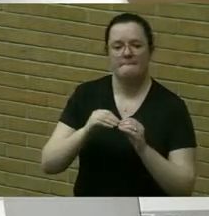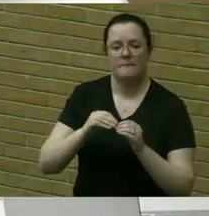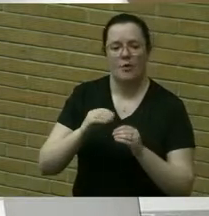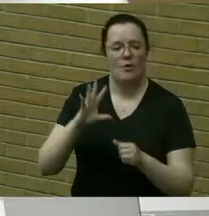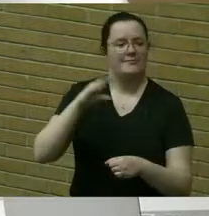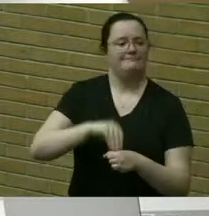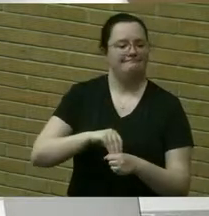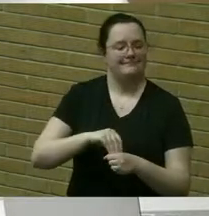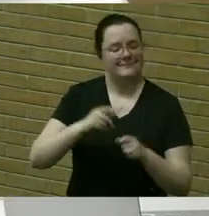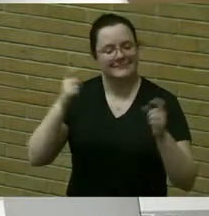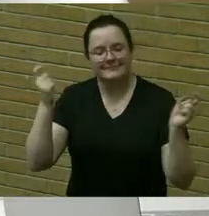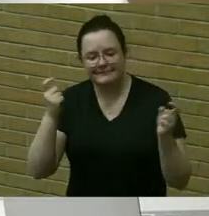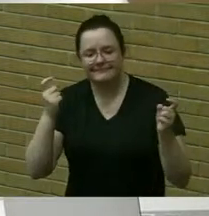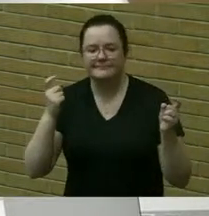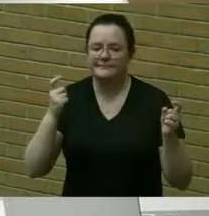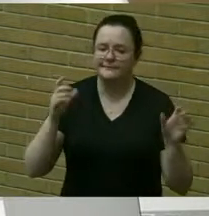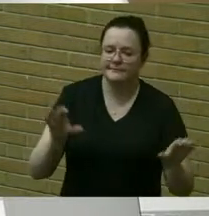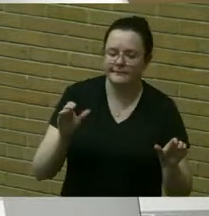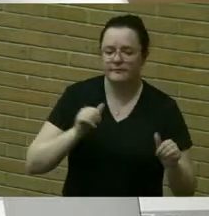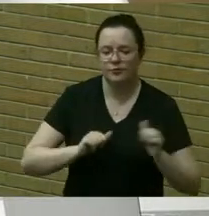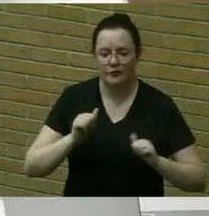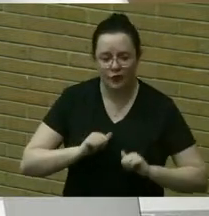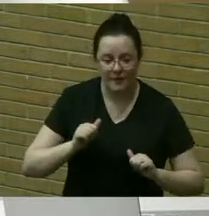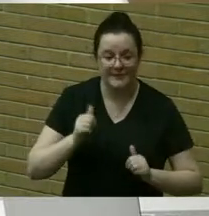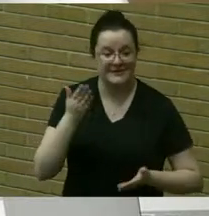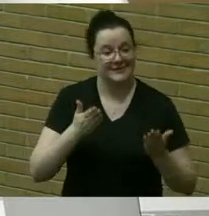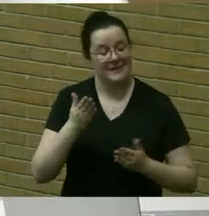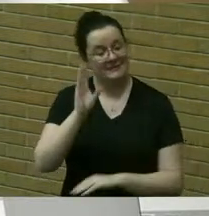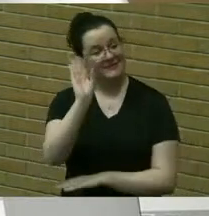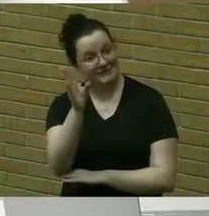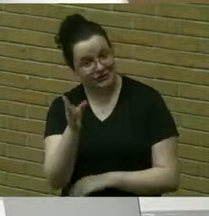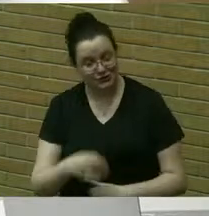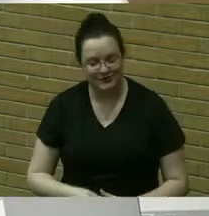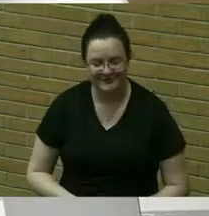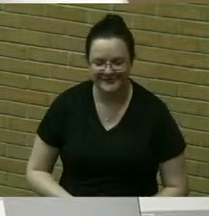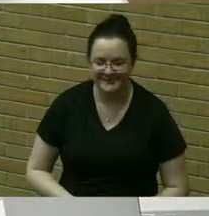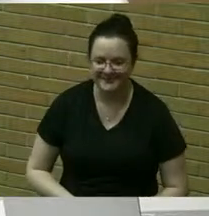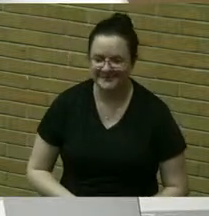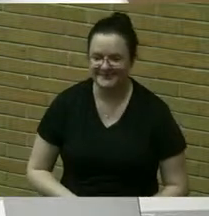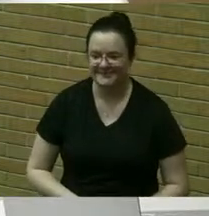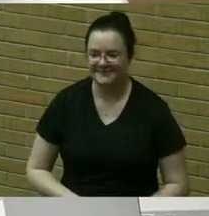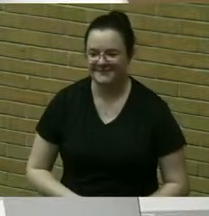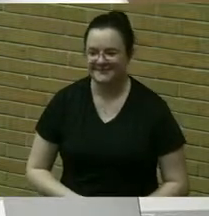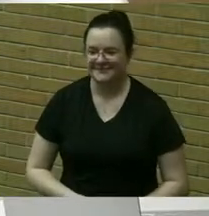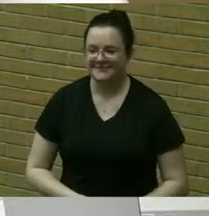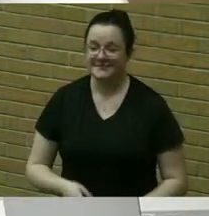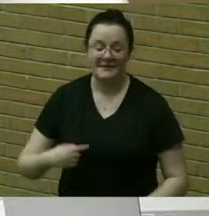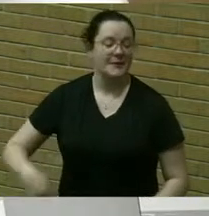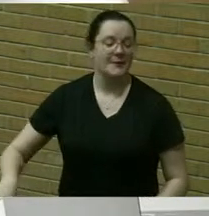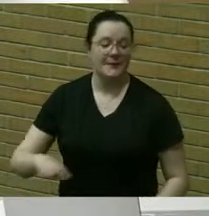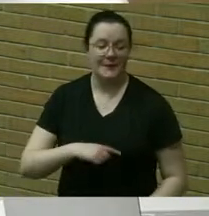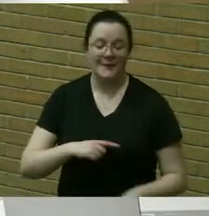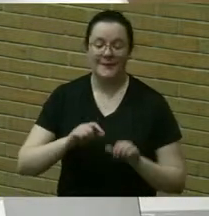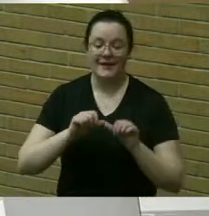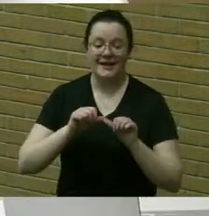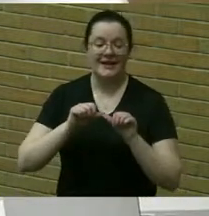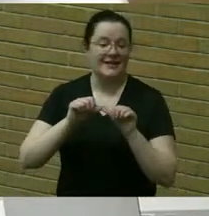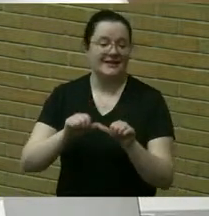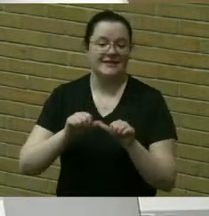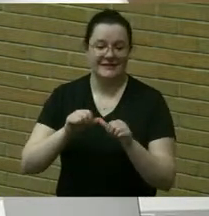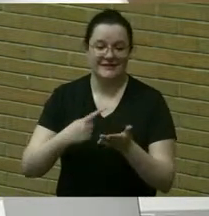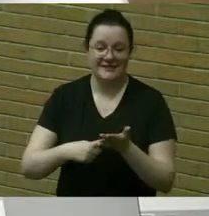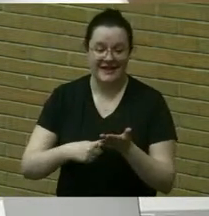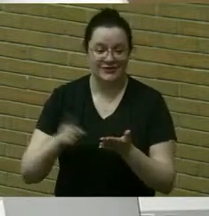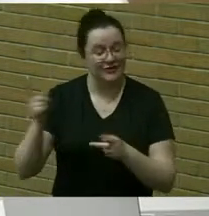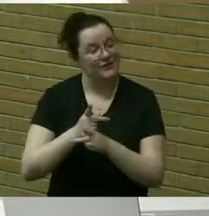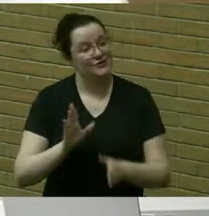performances and maybe a bit fewer speeches um we are continuing the discussion i vote